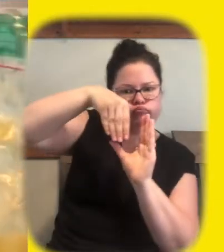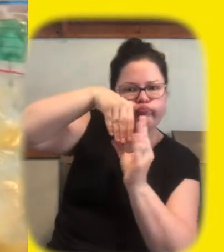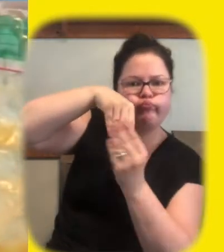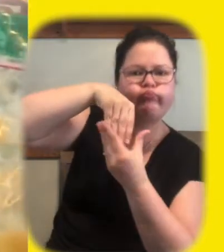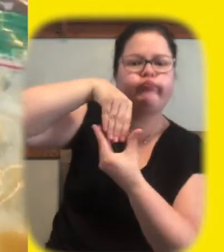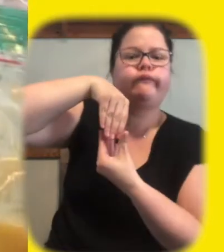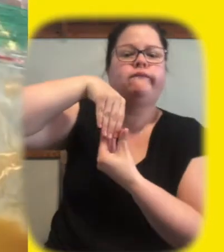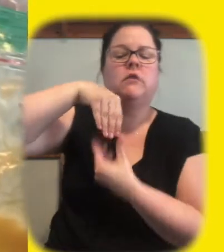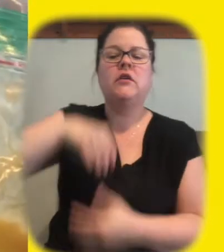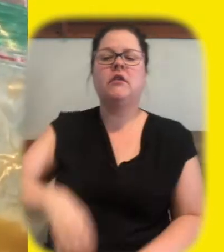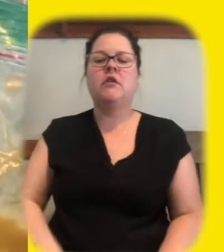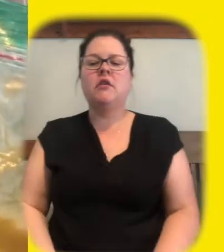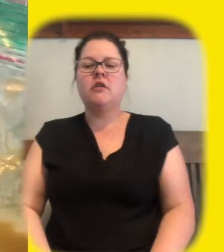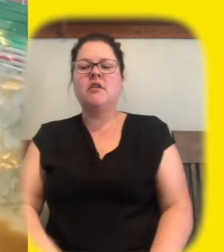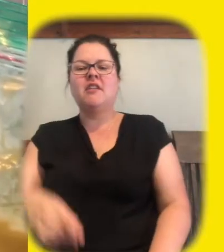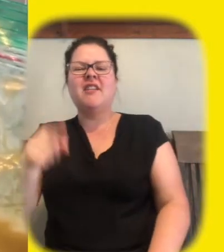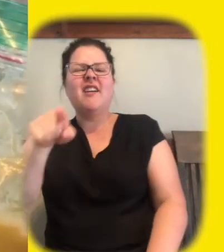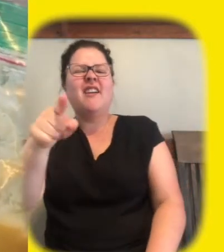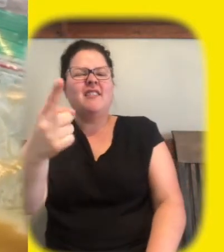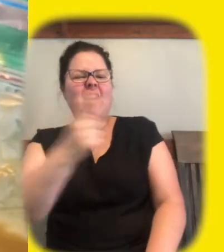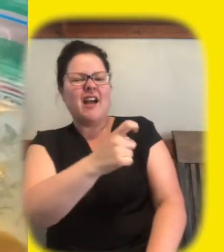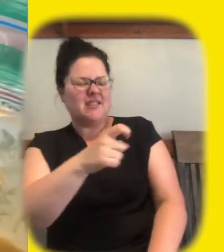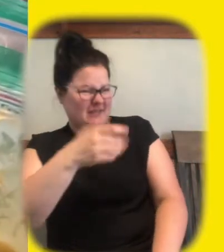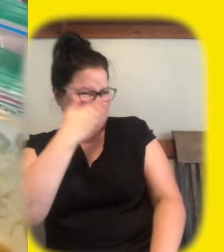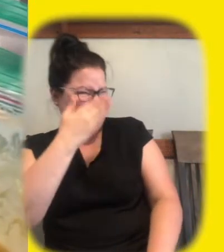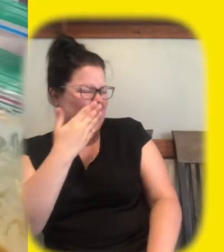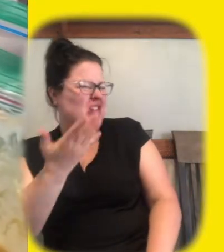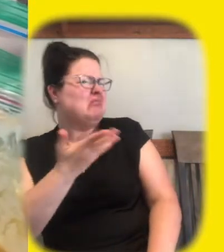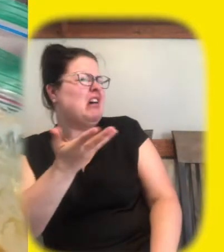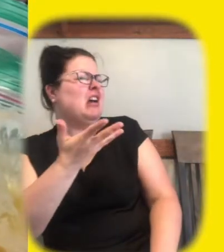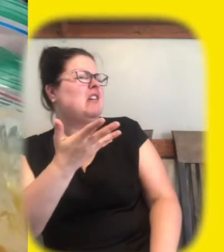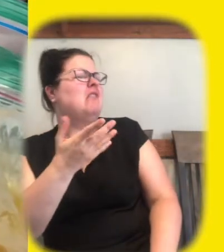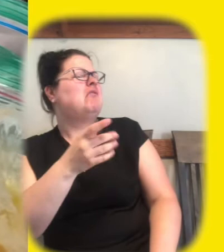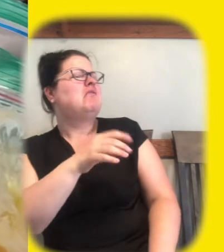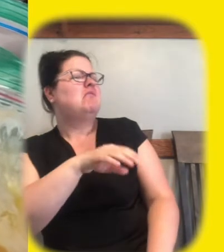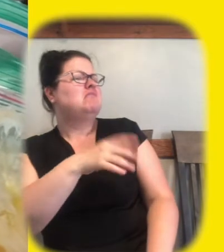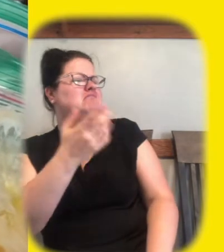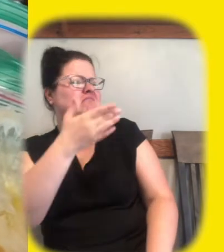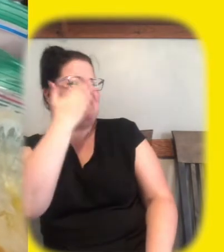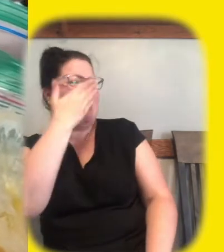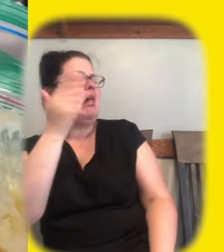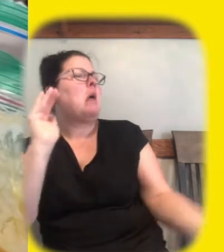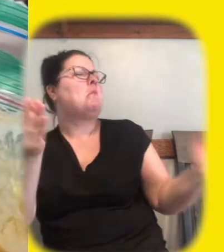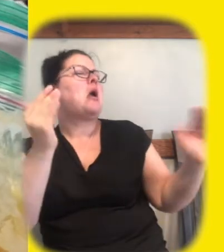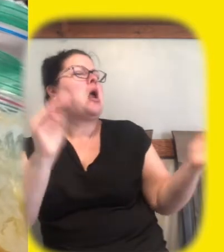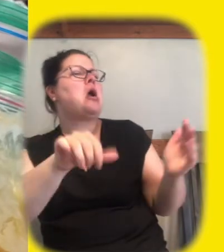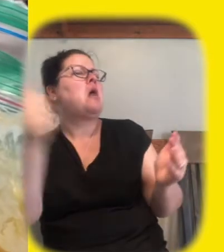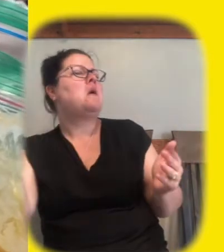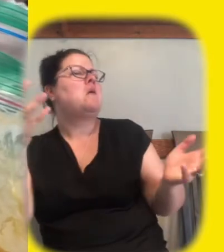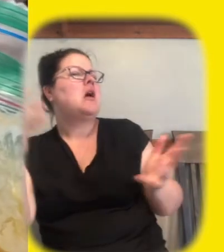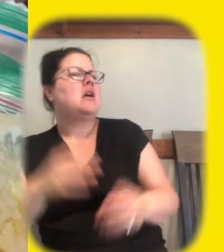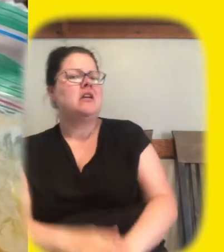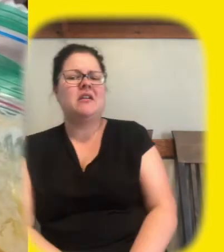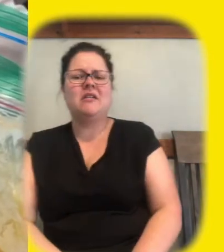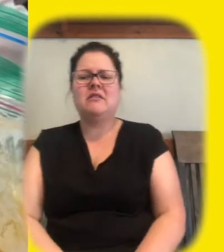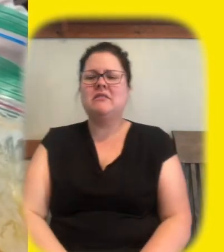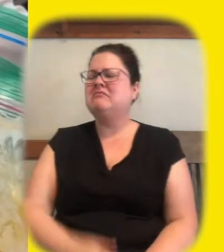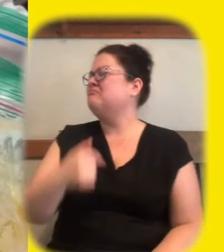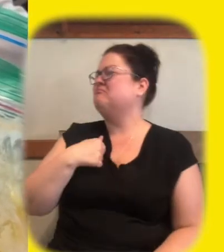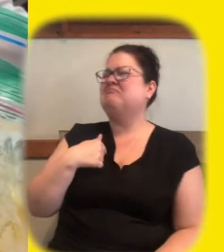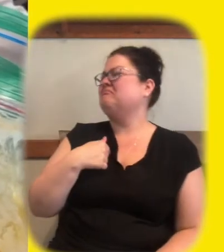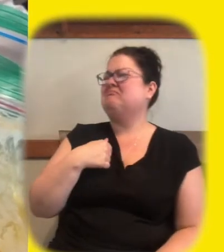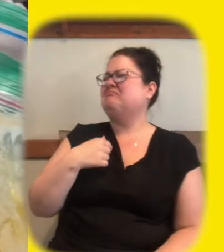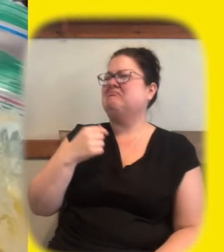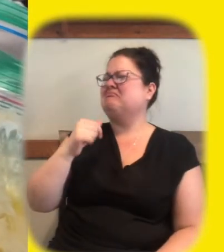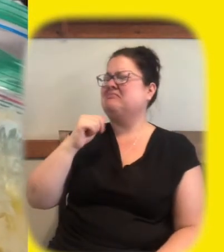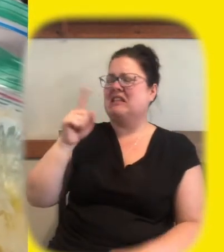okay so we had a question how does it smell does it smell like anything you've smelled before it doesn't smell like anything